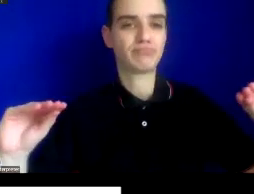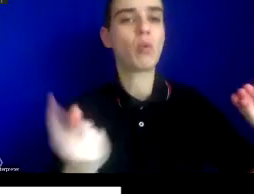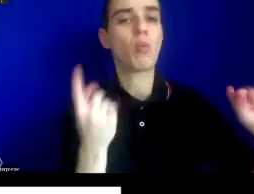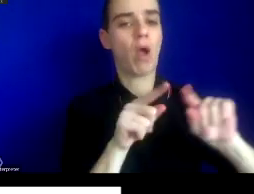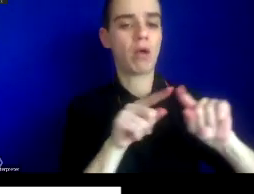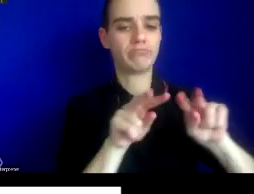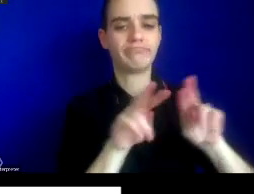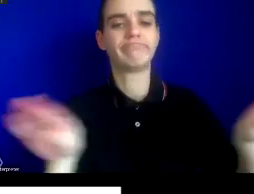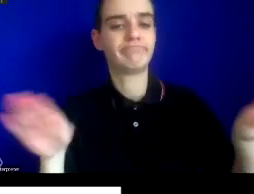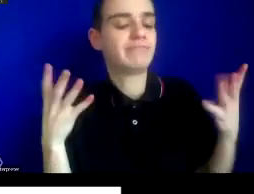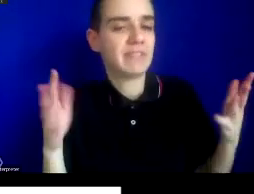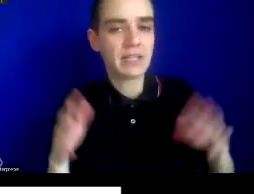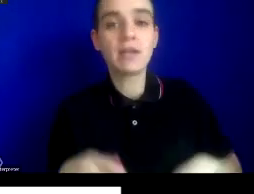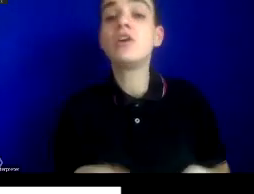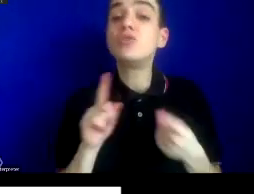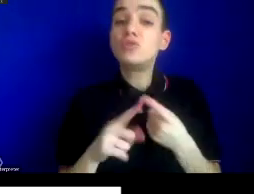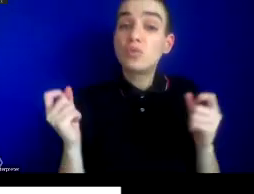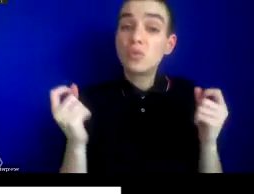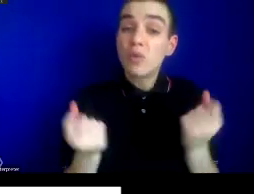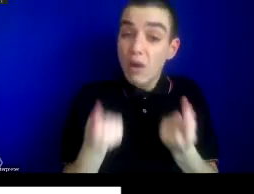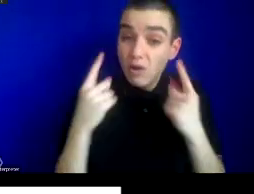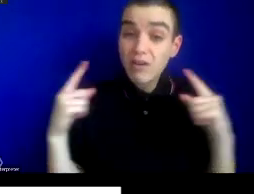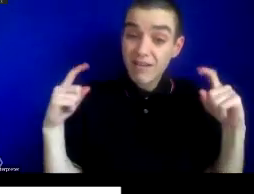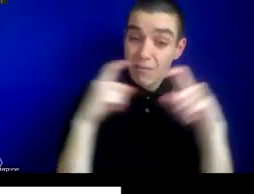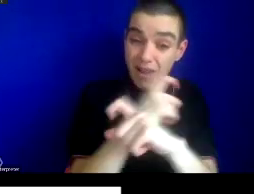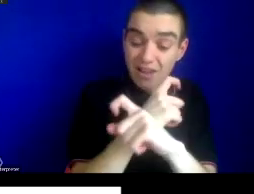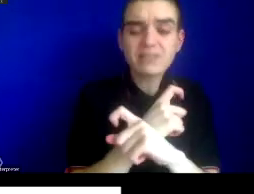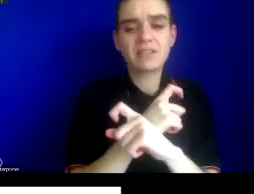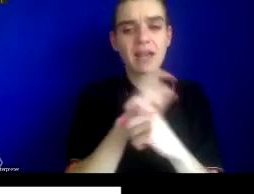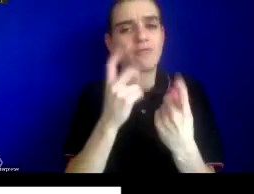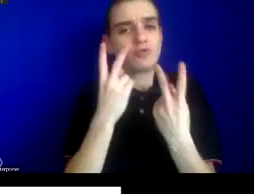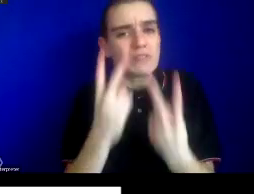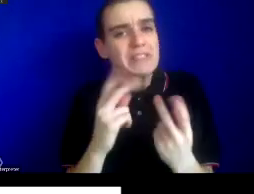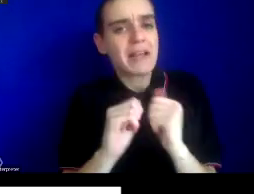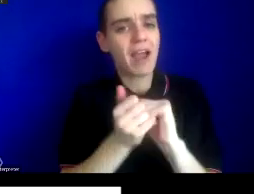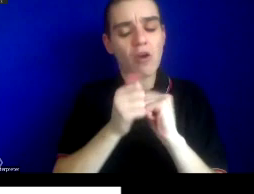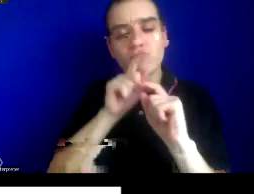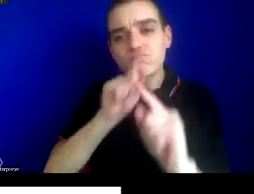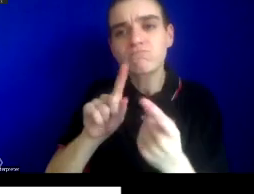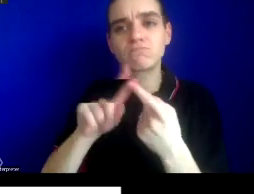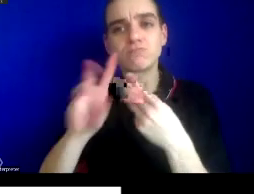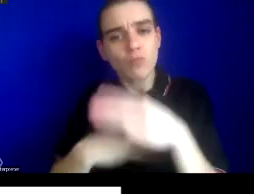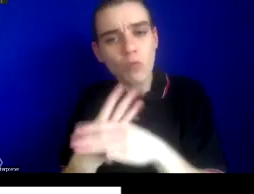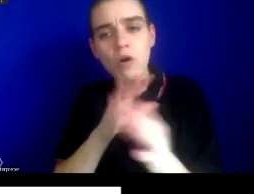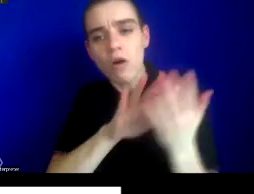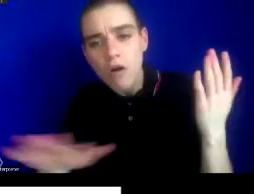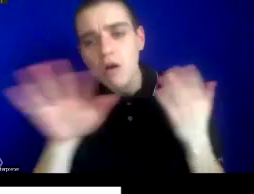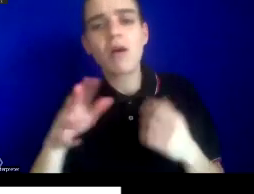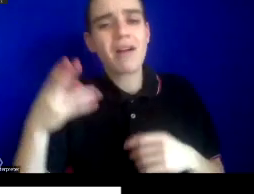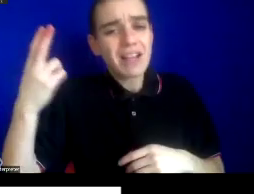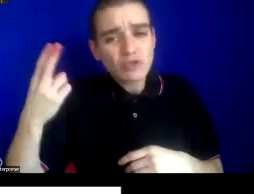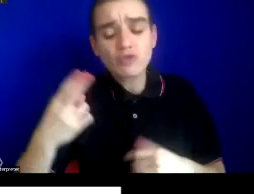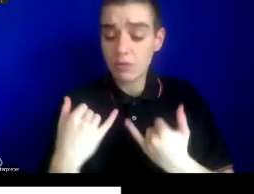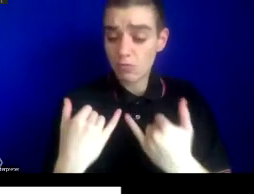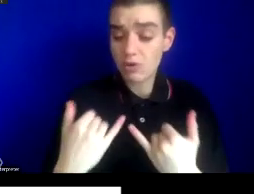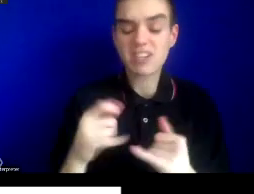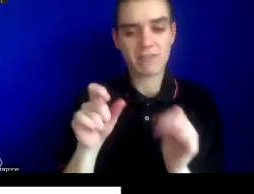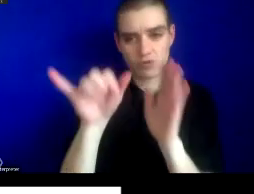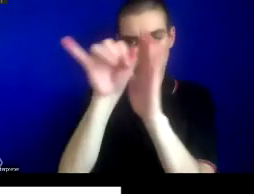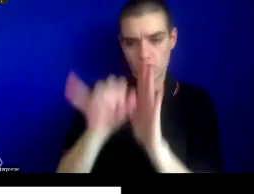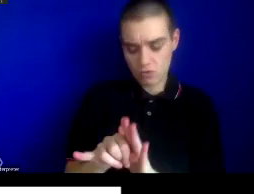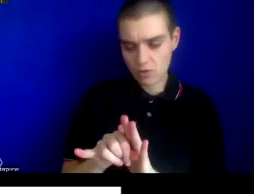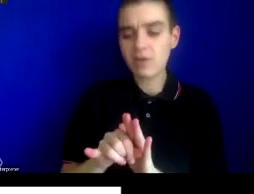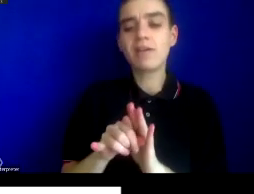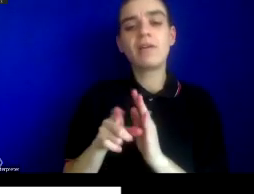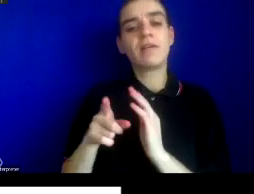the complexity of epidemics, the responses to them and their role both in history and the present, we must locate them, the actors and other institutions and